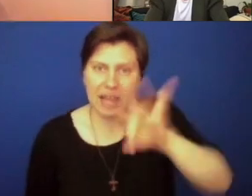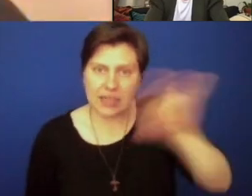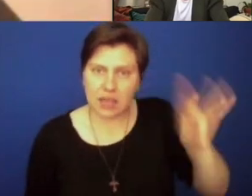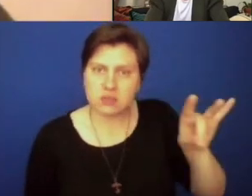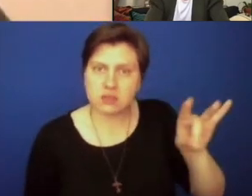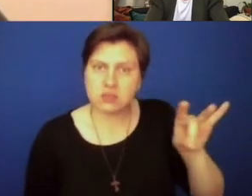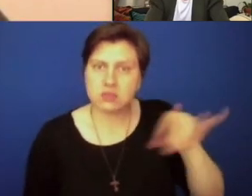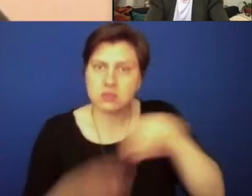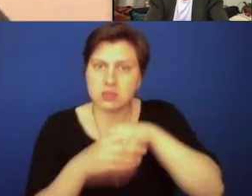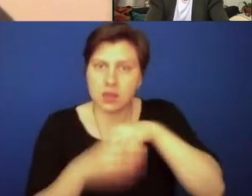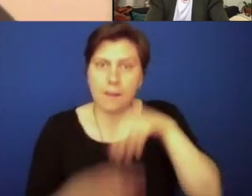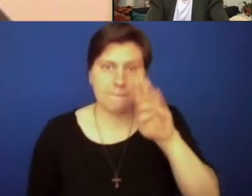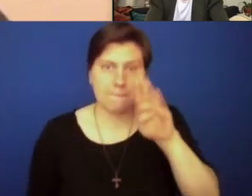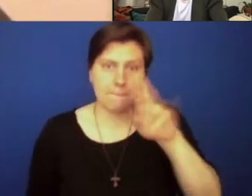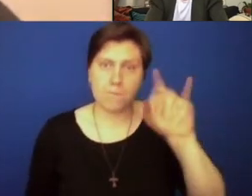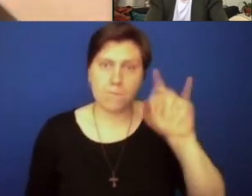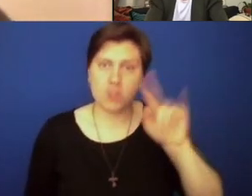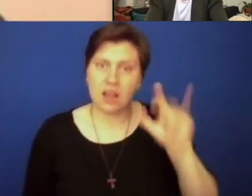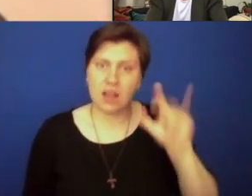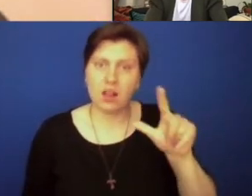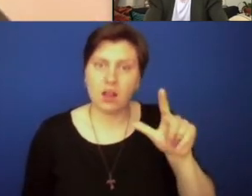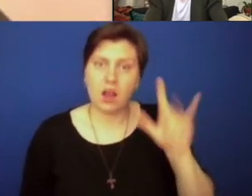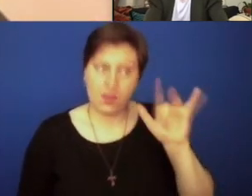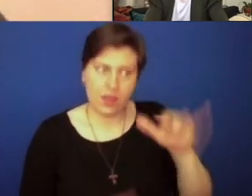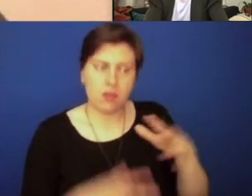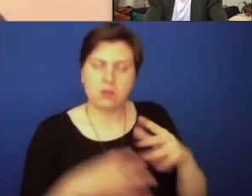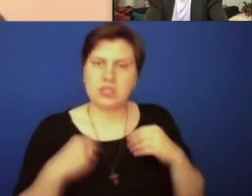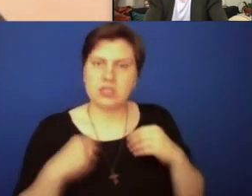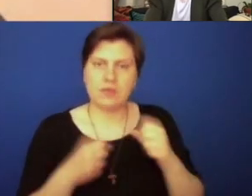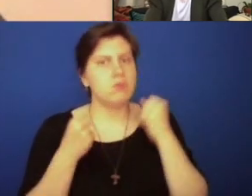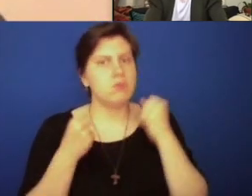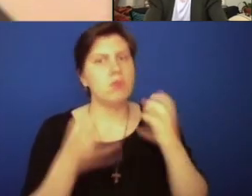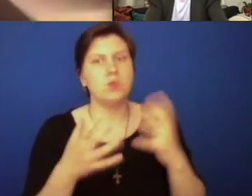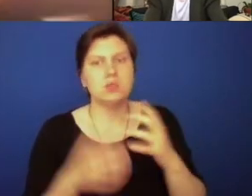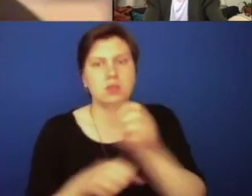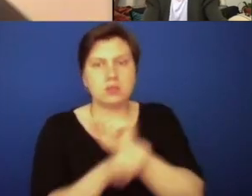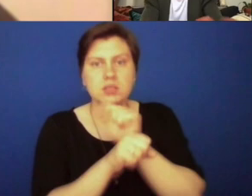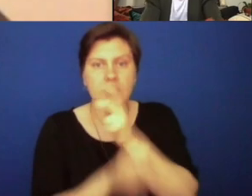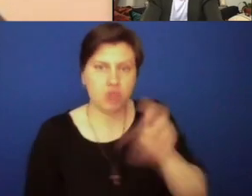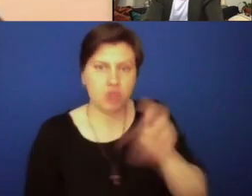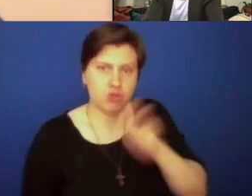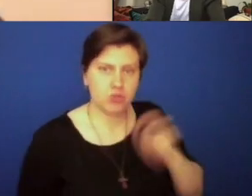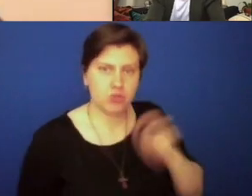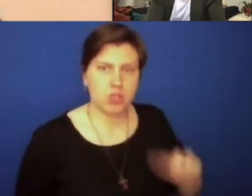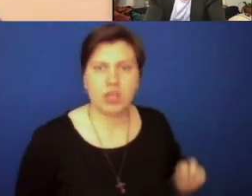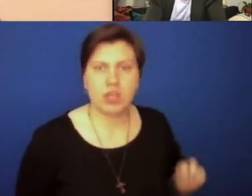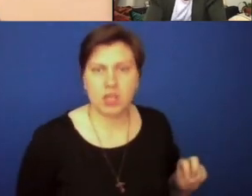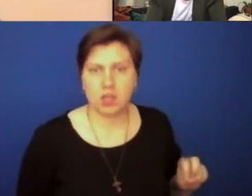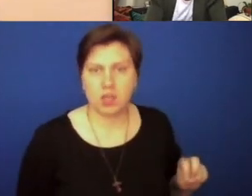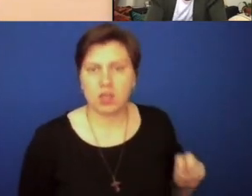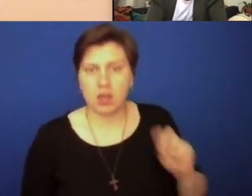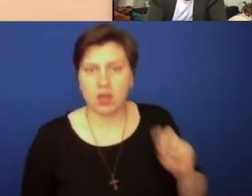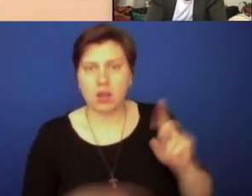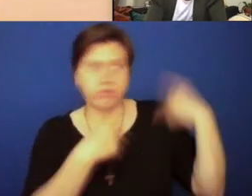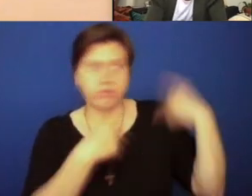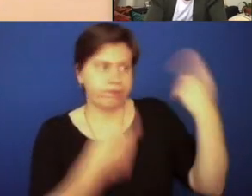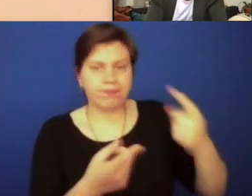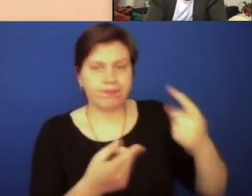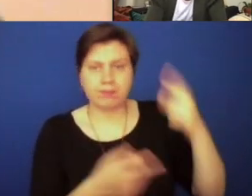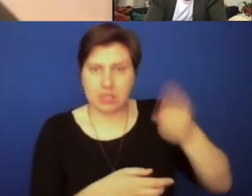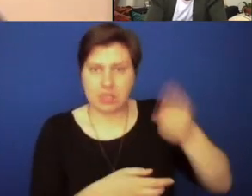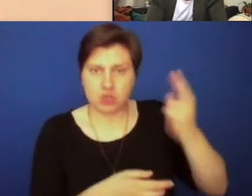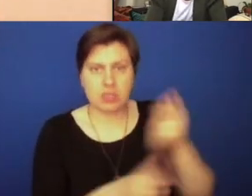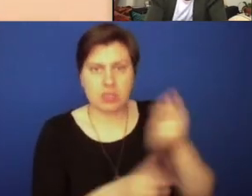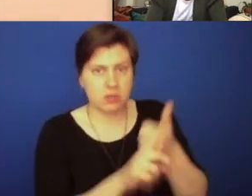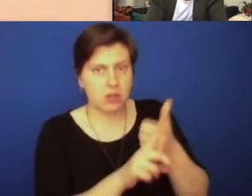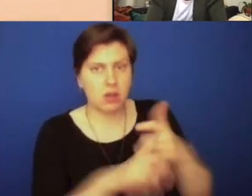Brazil, which is the nation that receives the largest number of enslaved people that are transported over that near four centuries of the history of the slave